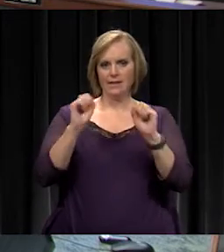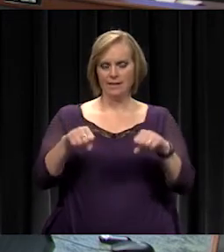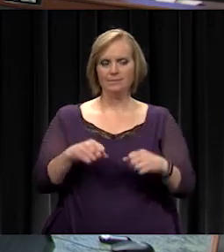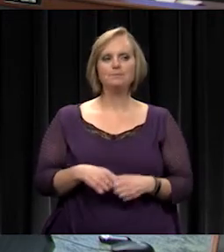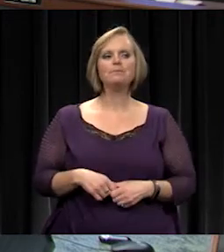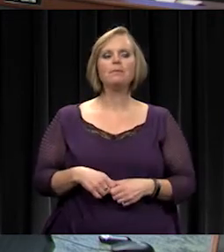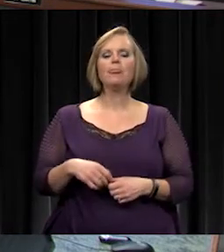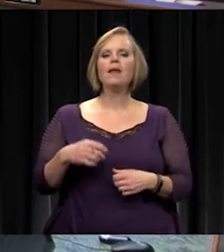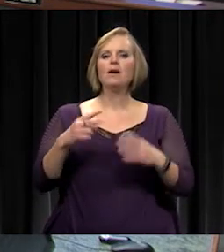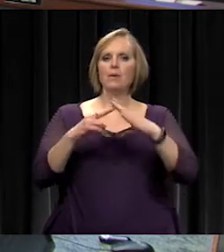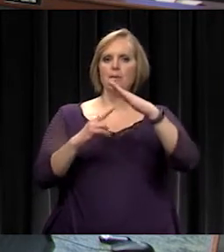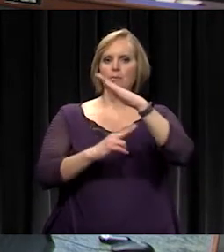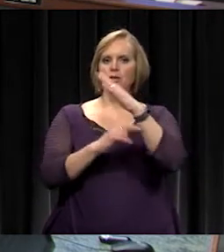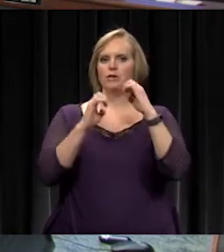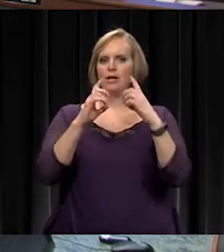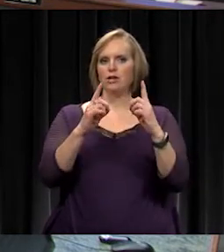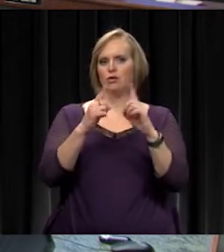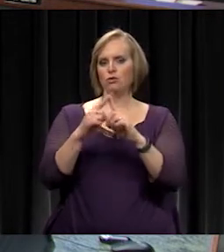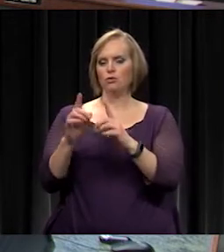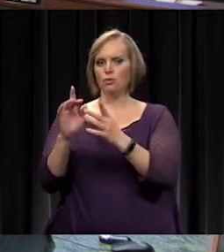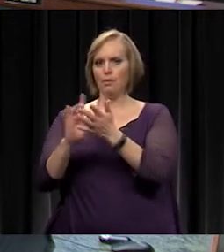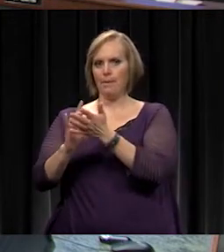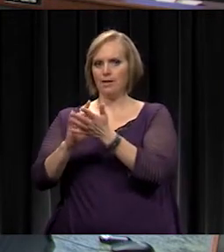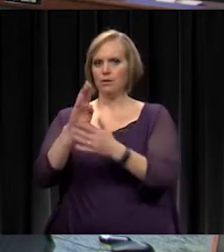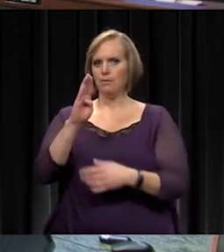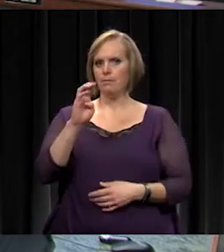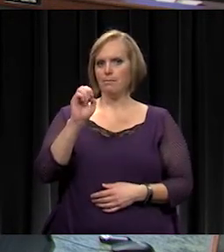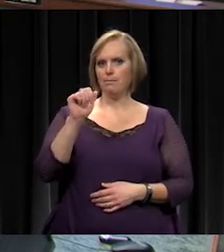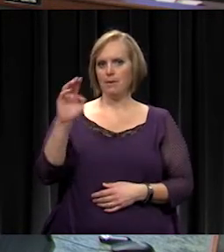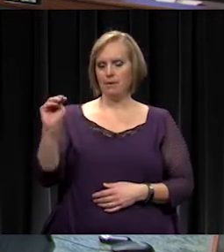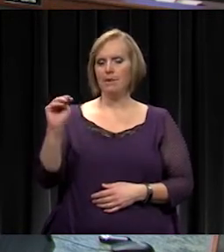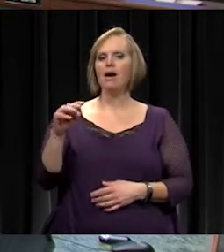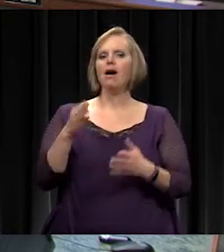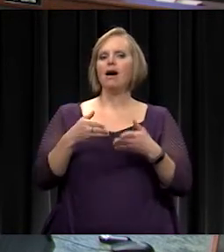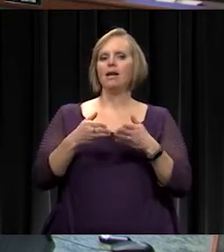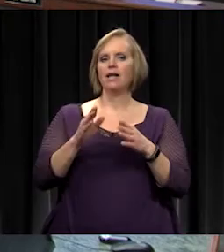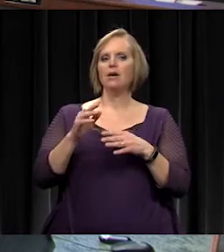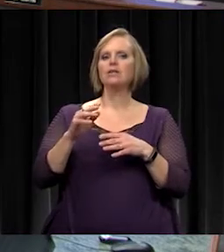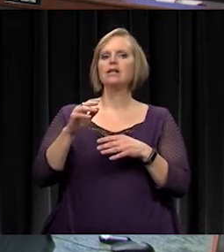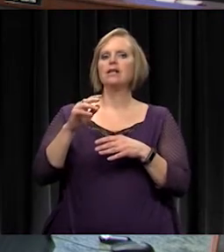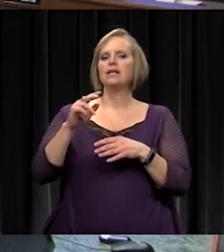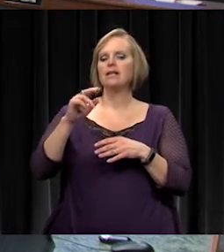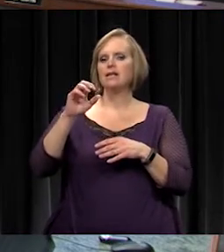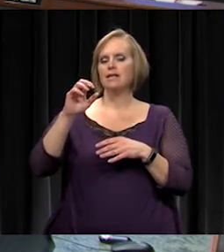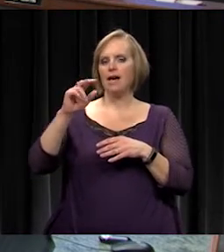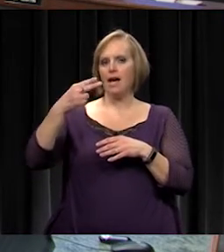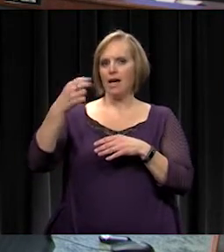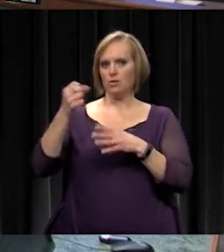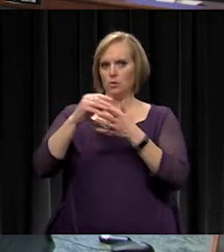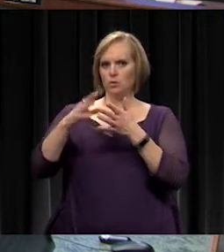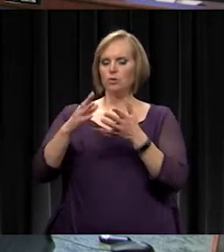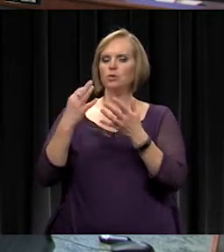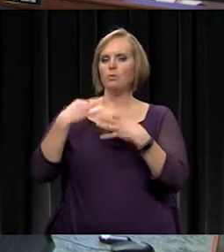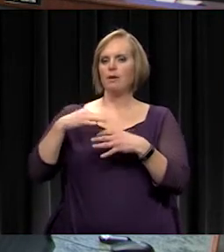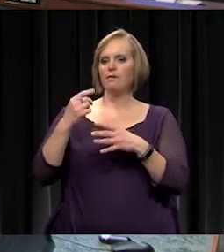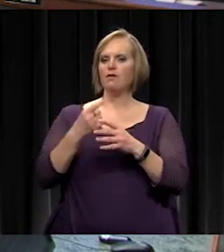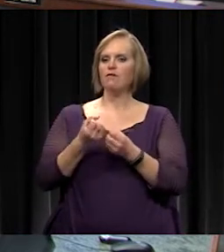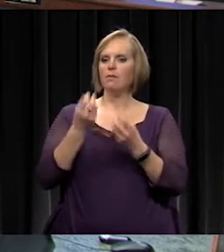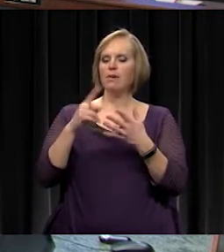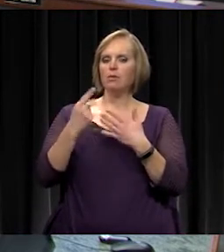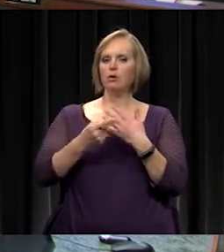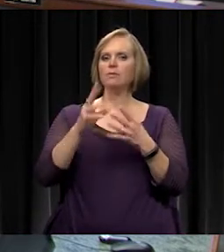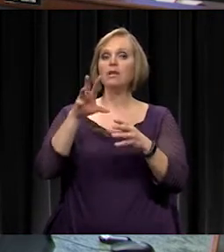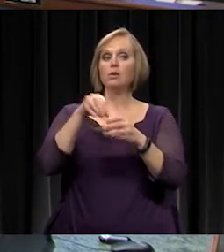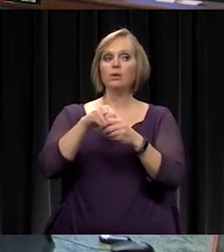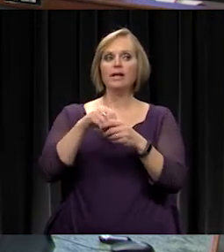The Bridging Education and Medicine Program, or BEAM, allows secondary students to benefit through a variety of programs, including the Physicians